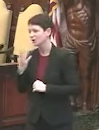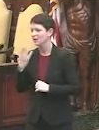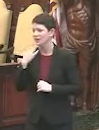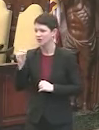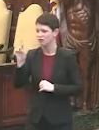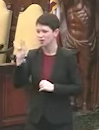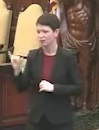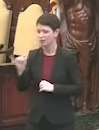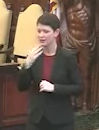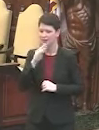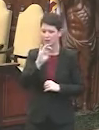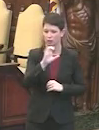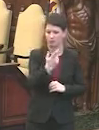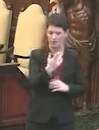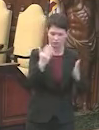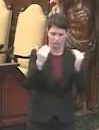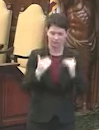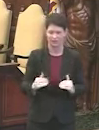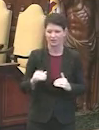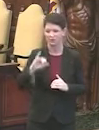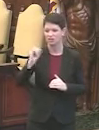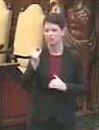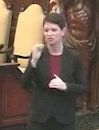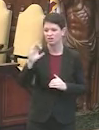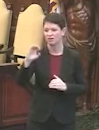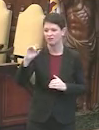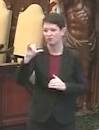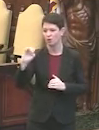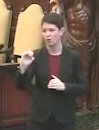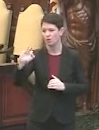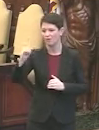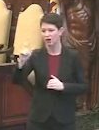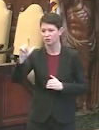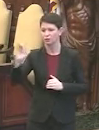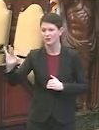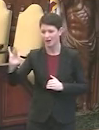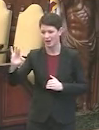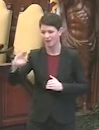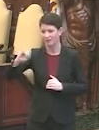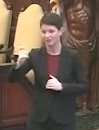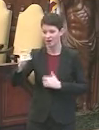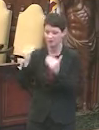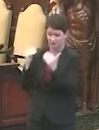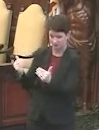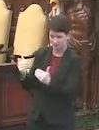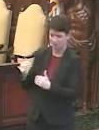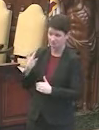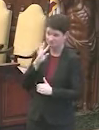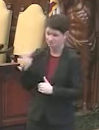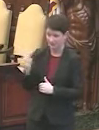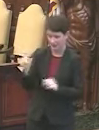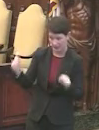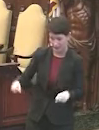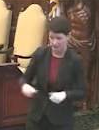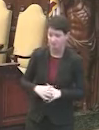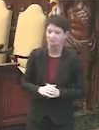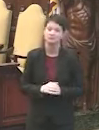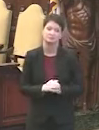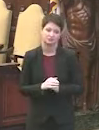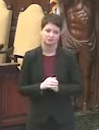you, Dr. Farley, and thank you, Mitch. Next up, we have Jeff Cole from Fox 29. Jeff, you should be able to unmute and ask your questions.